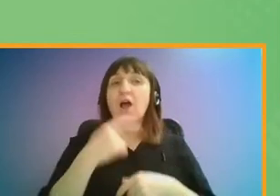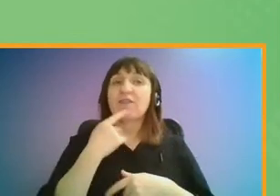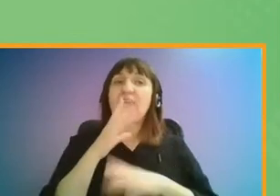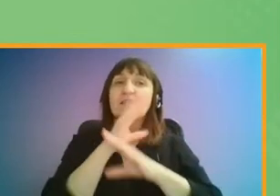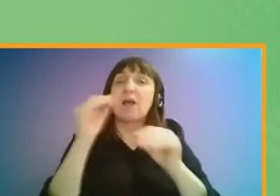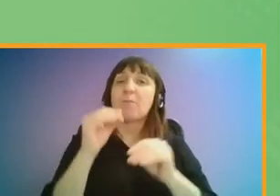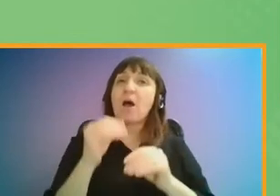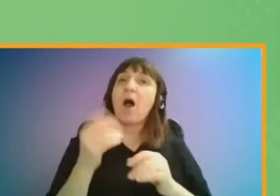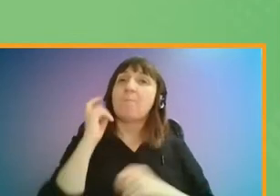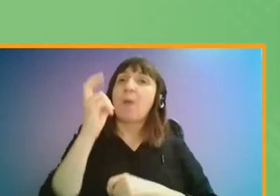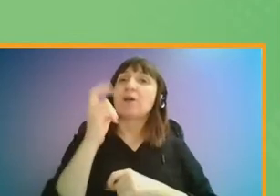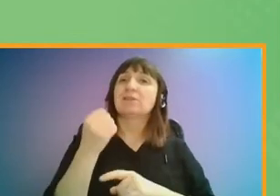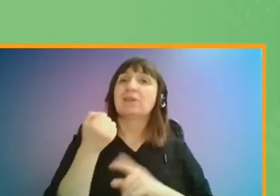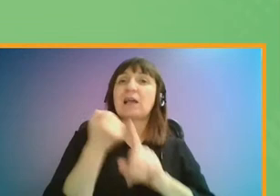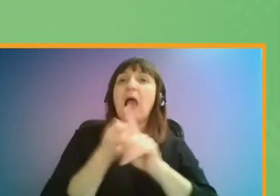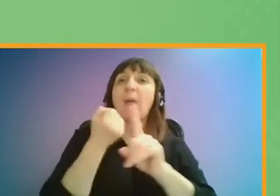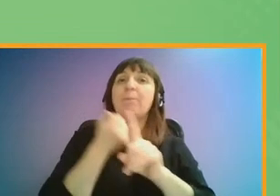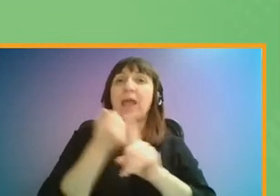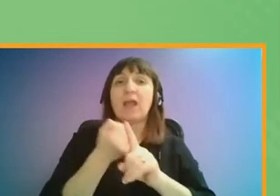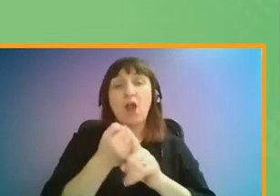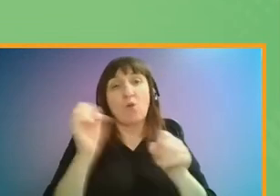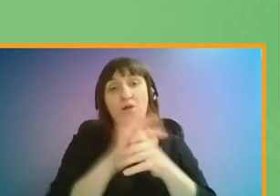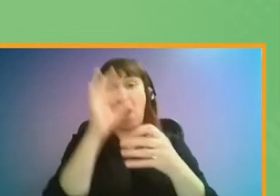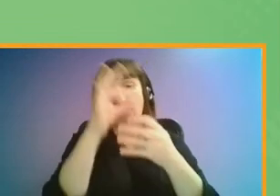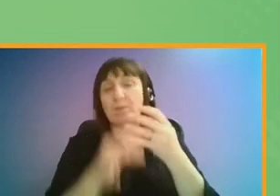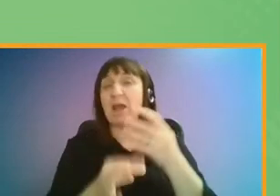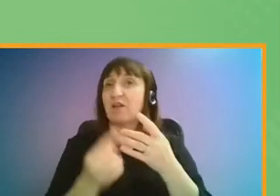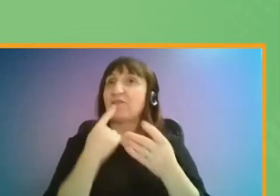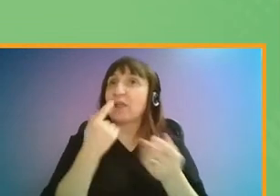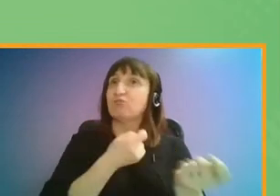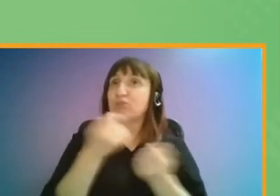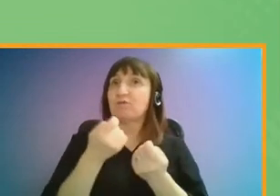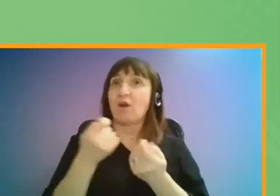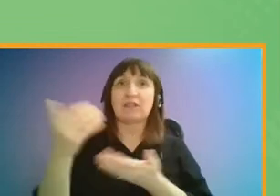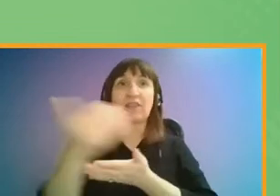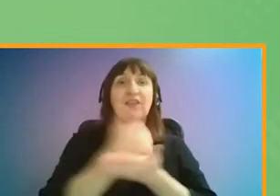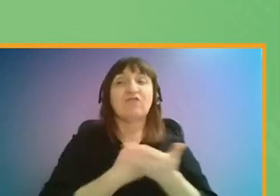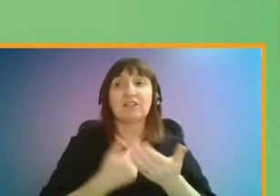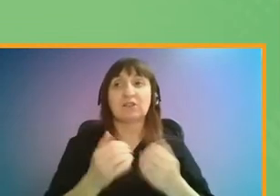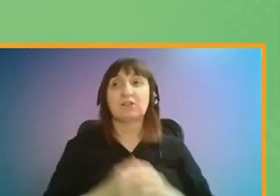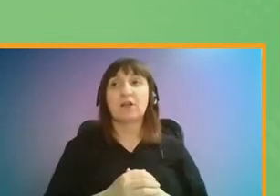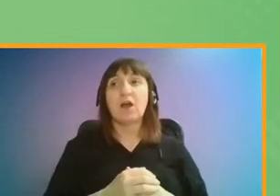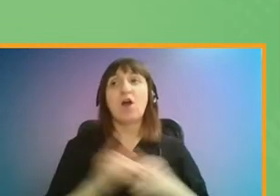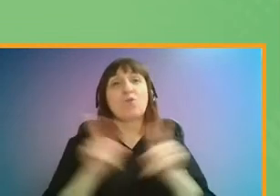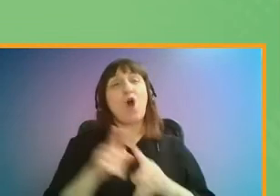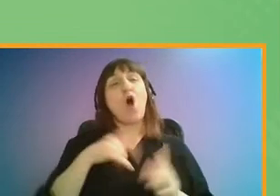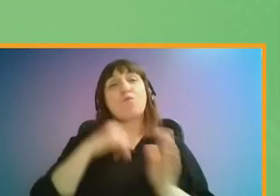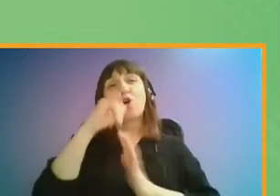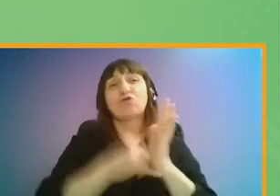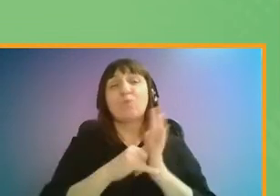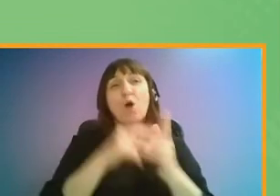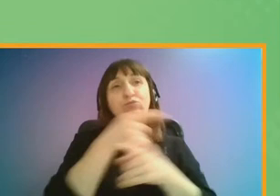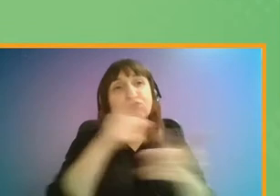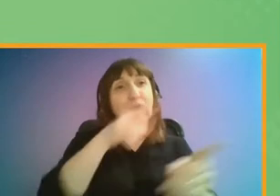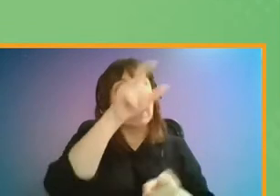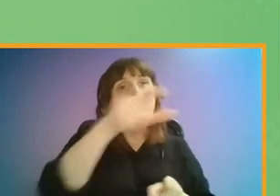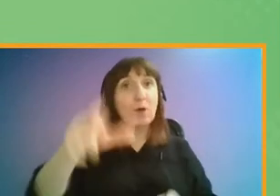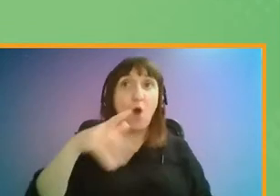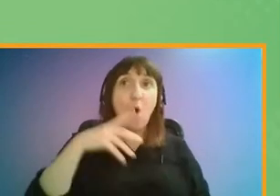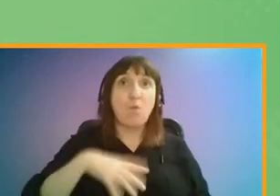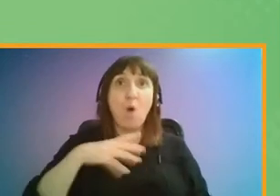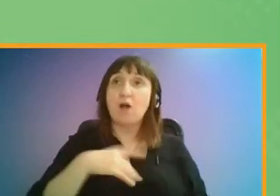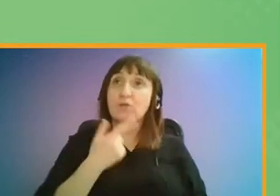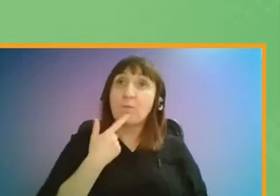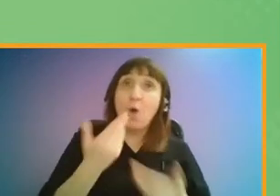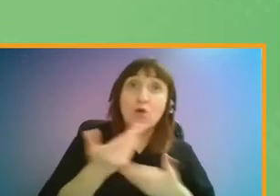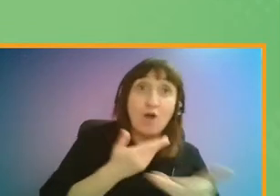bus campaign, which will pick up on many of the issues that we've raised in this research. We also want this report to be an invitation to anyone wishing to have a further